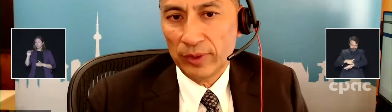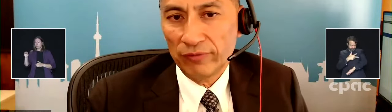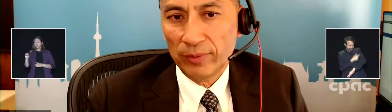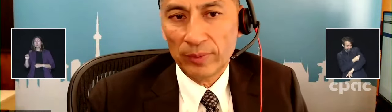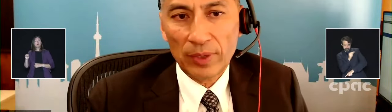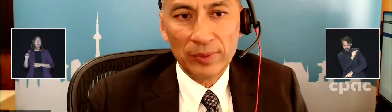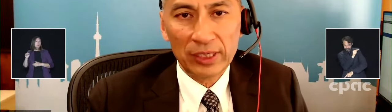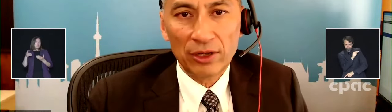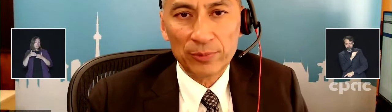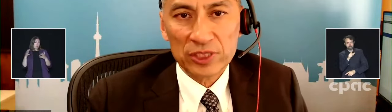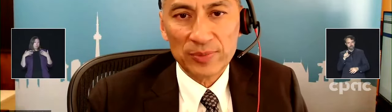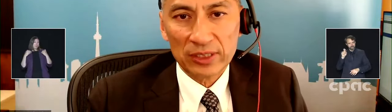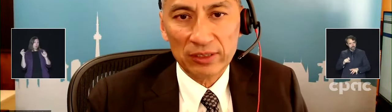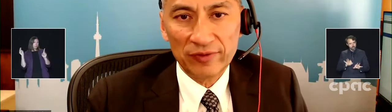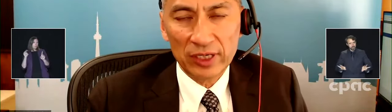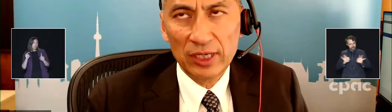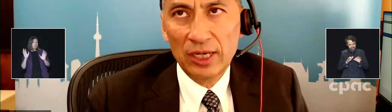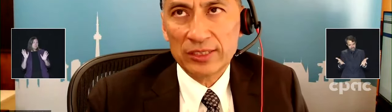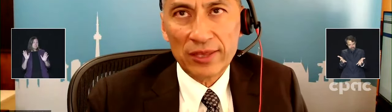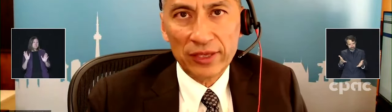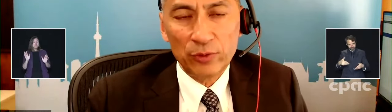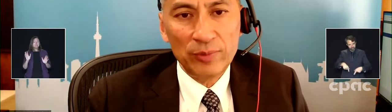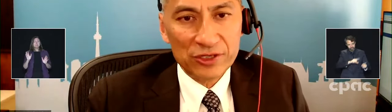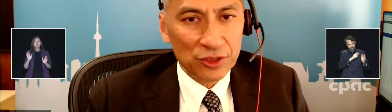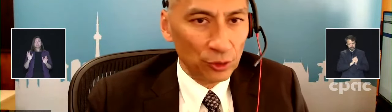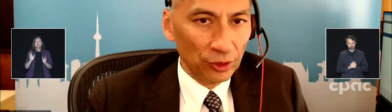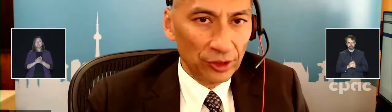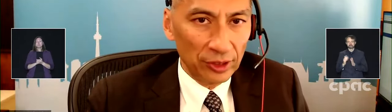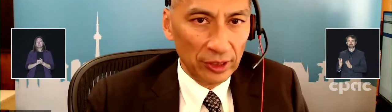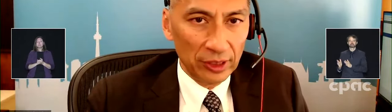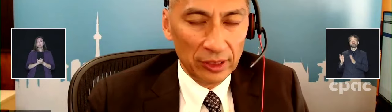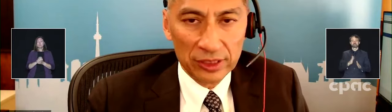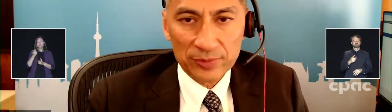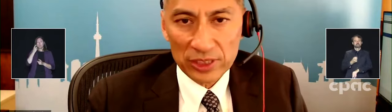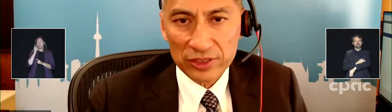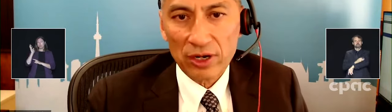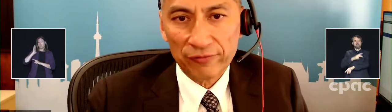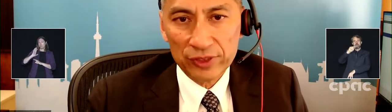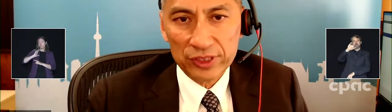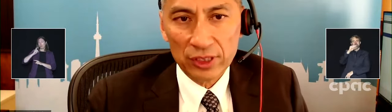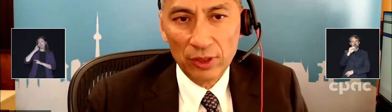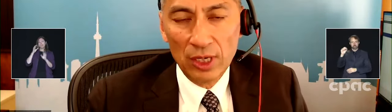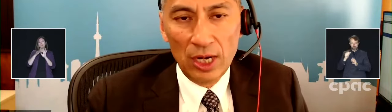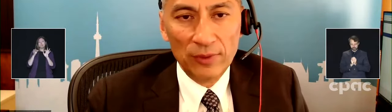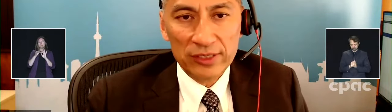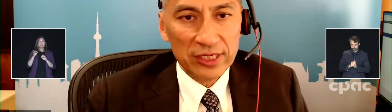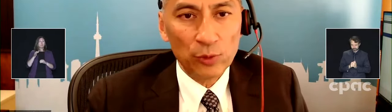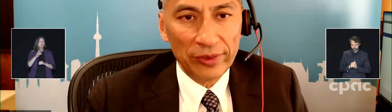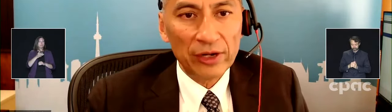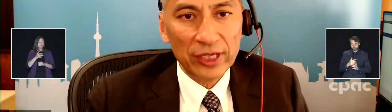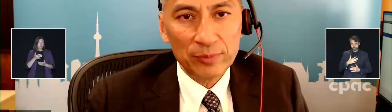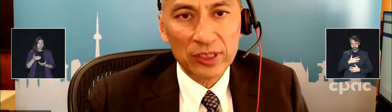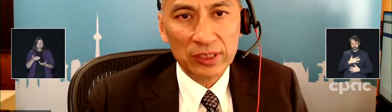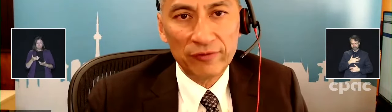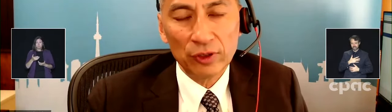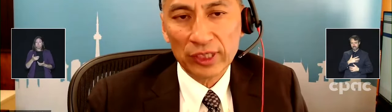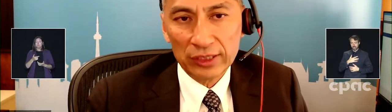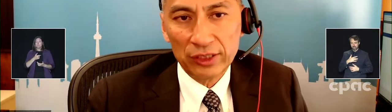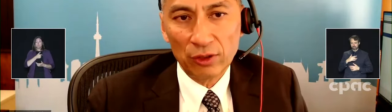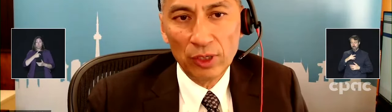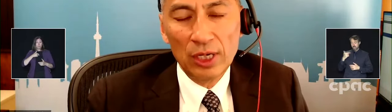a public health perspective. As I think we mentioned earlier in this press conference, I'm not saying we're there yet, but if you look at